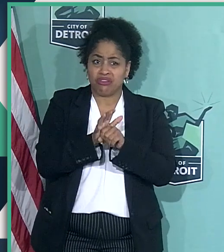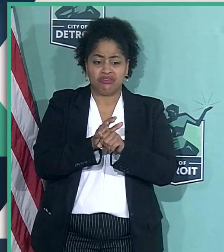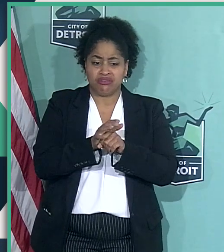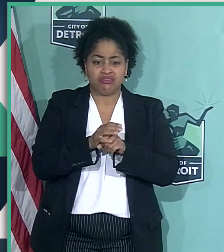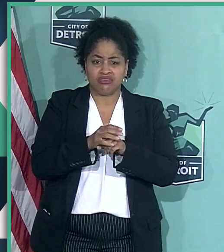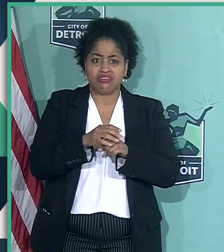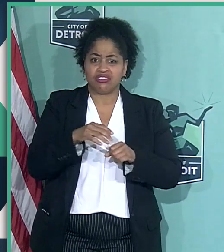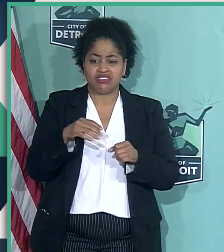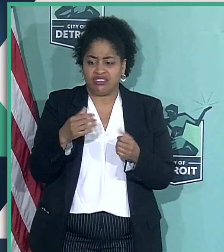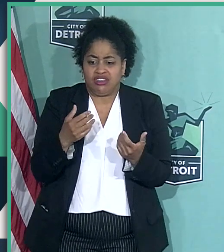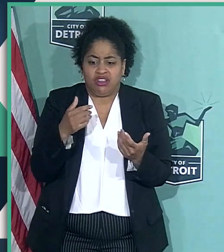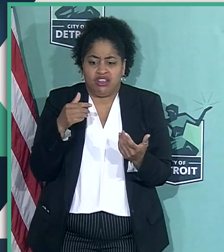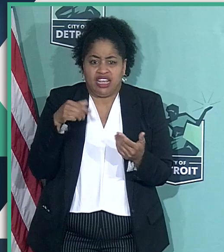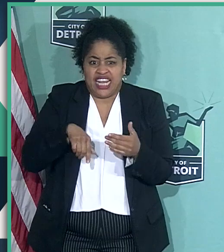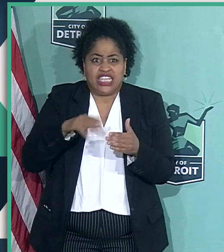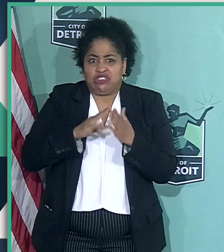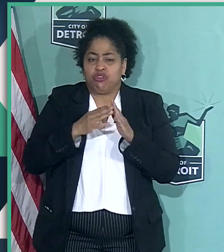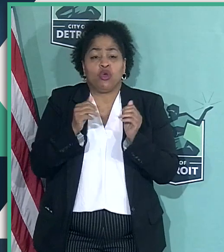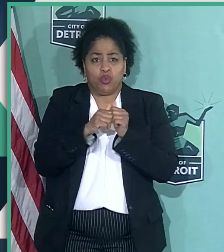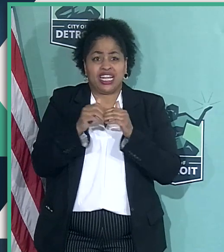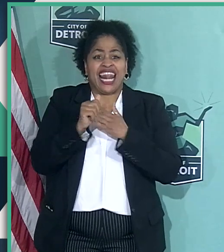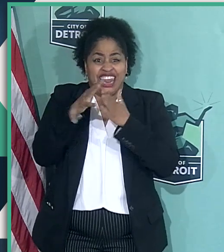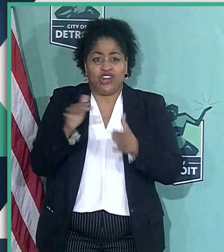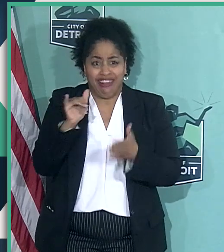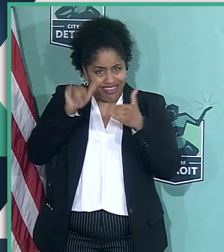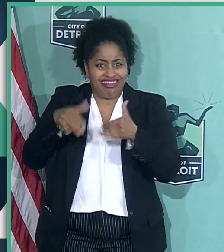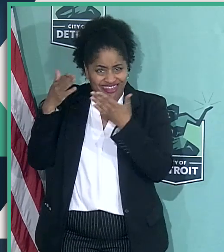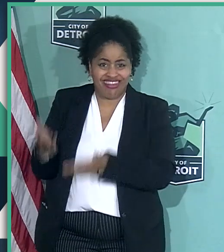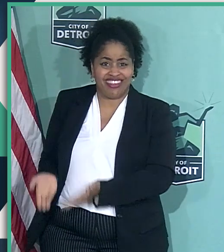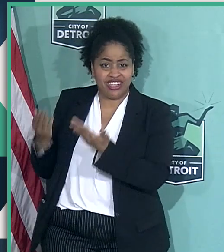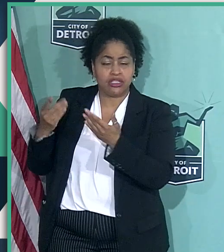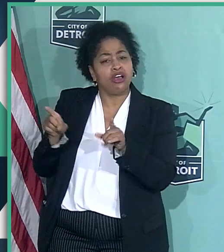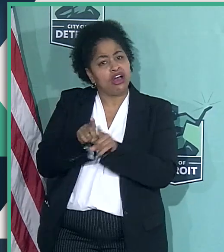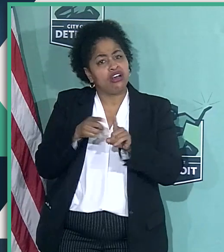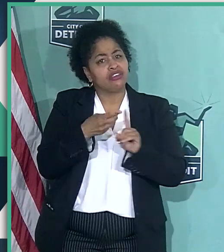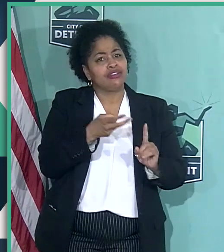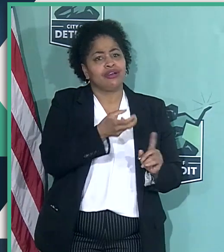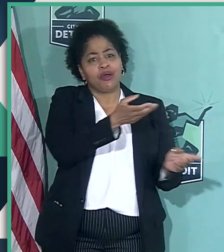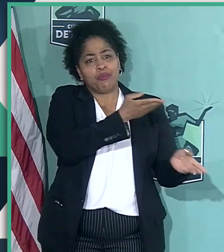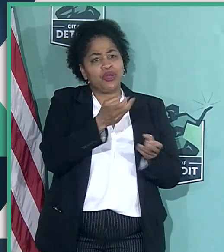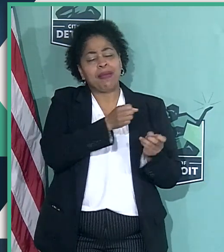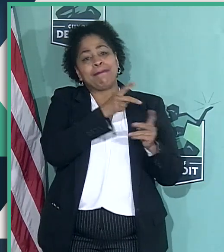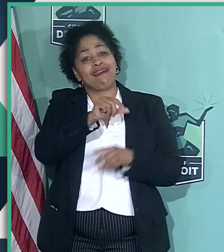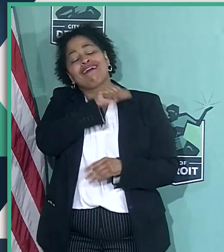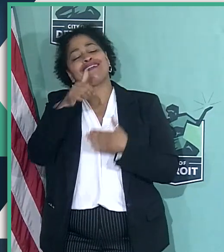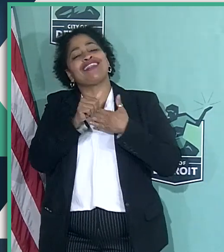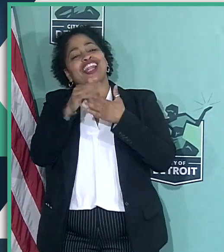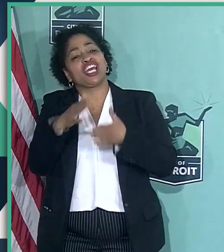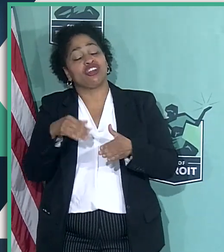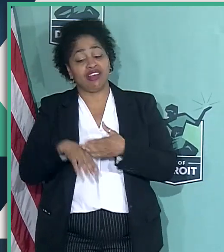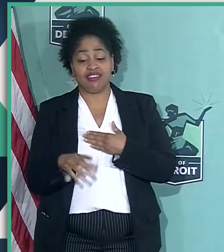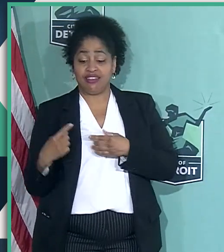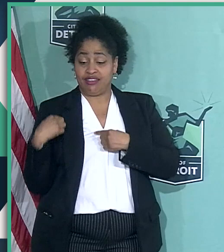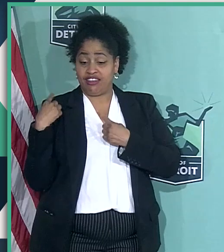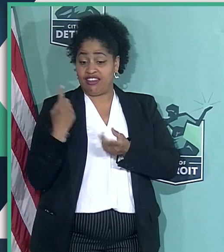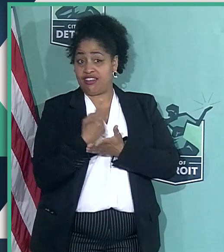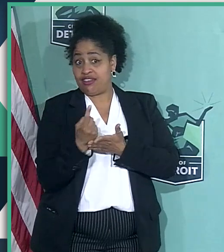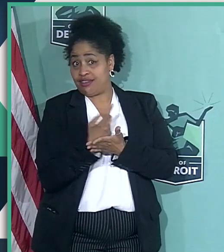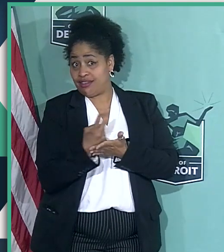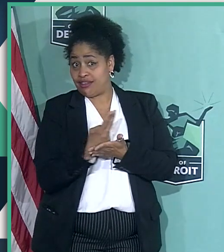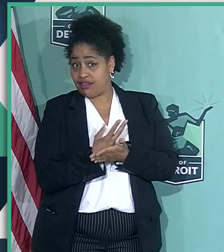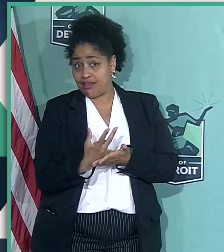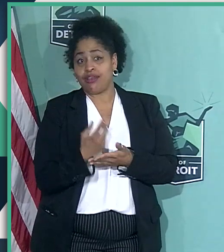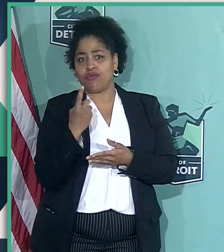like this. We also are bringing back another leader. So in the last few weeks,